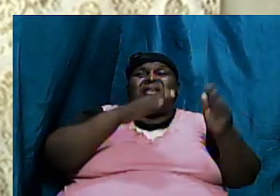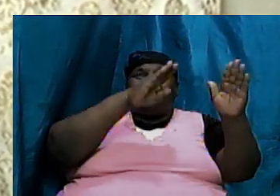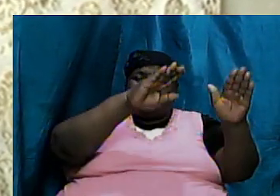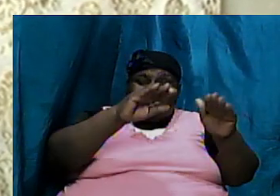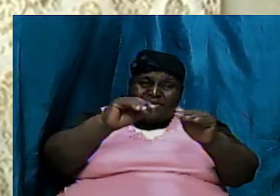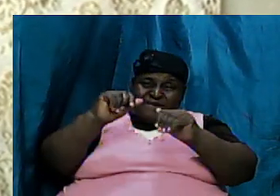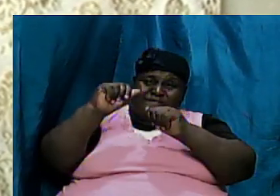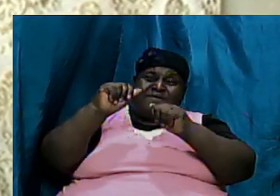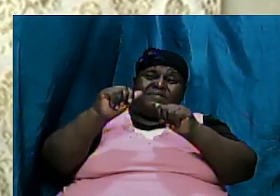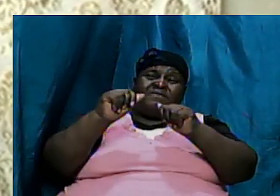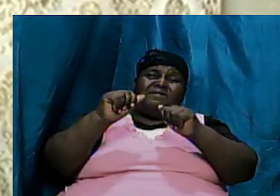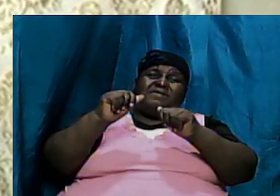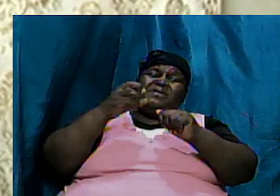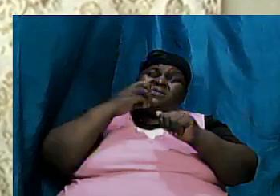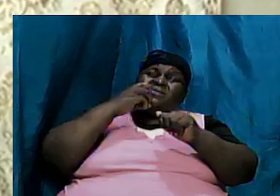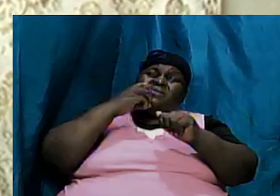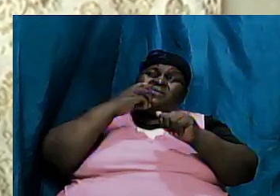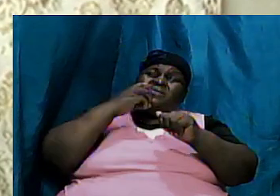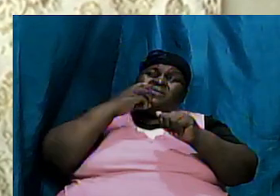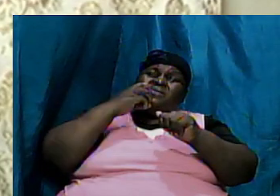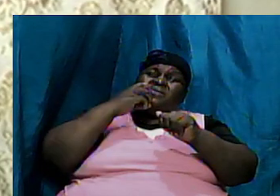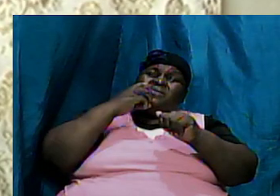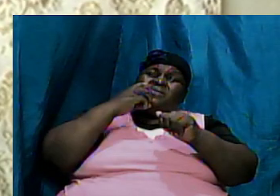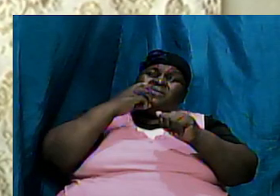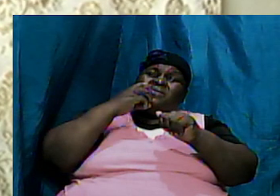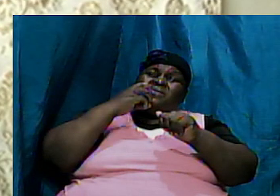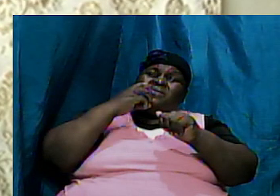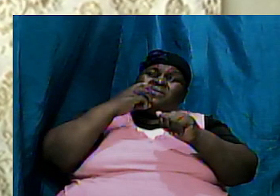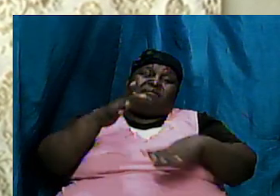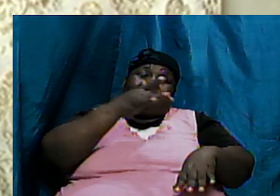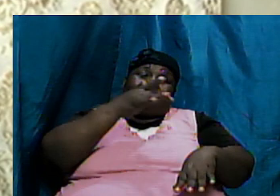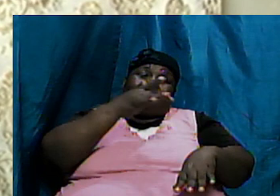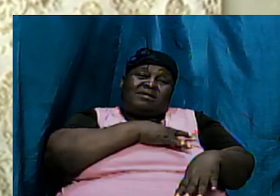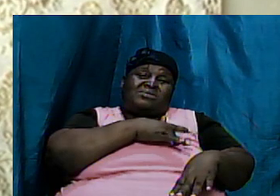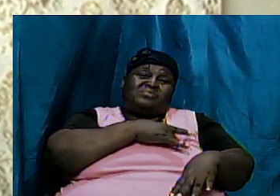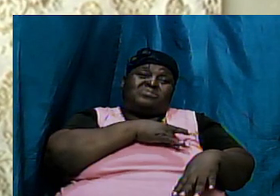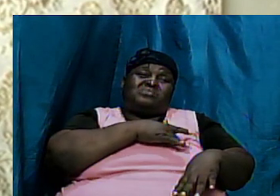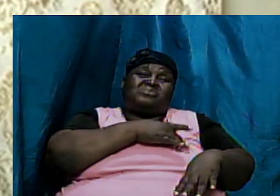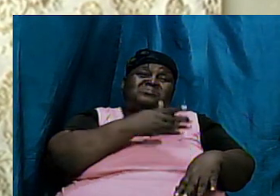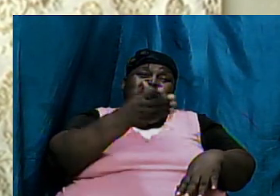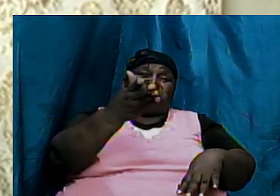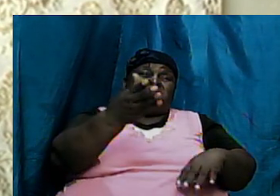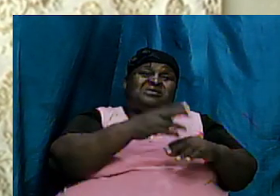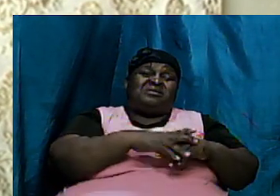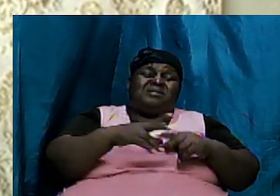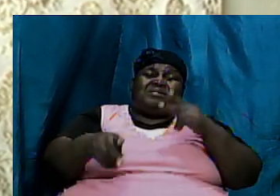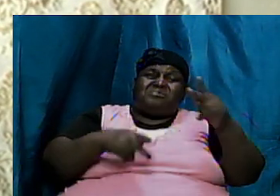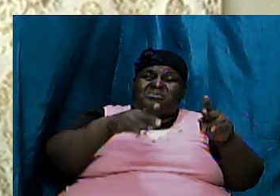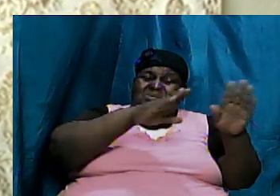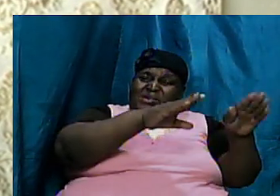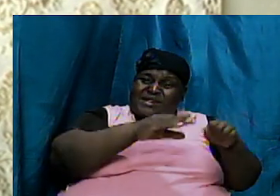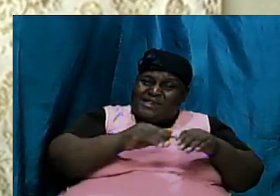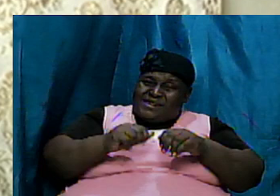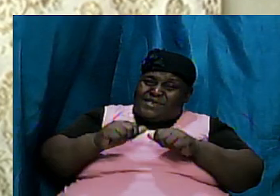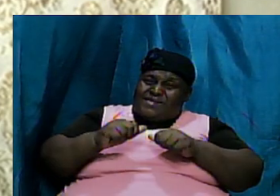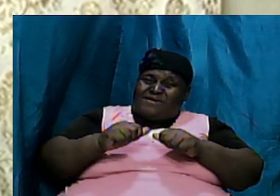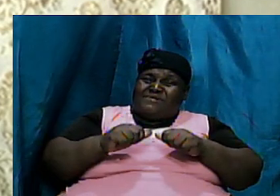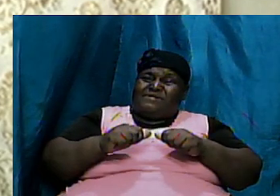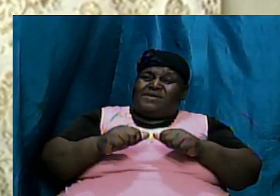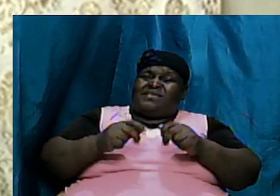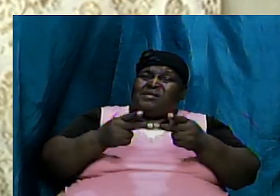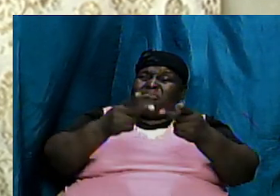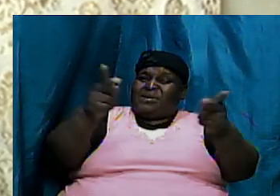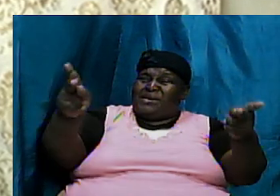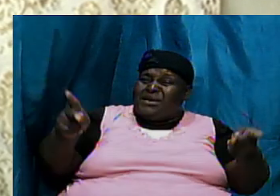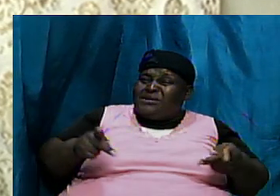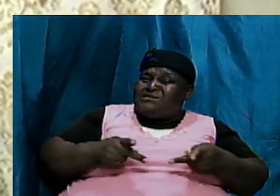her heart was there a lot of things can be taught from that you know people would have left out of that place where they were people